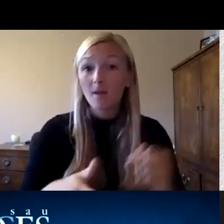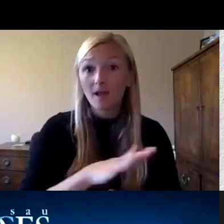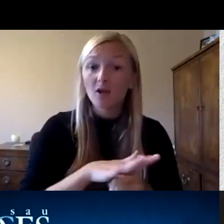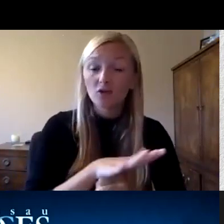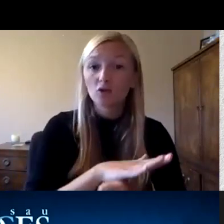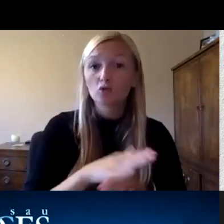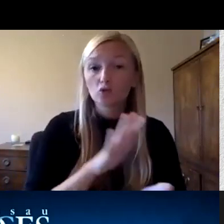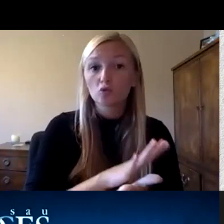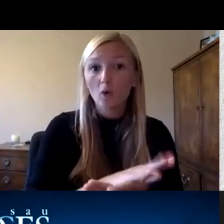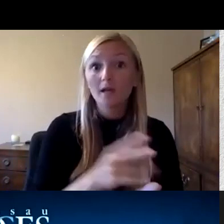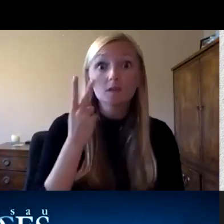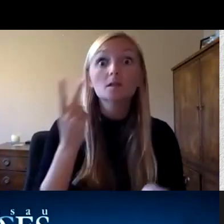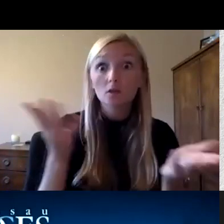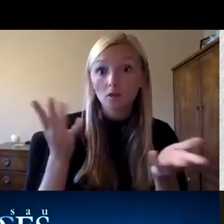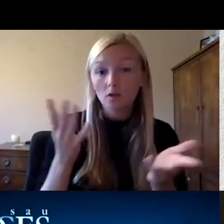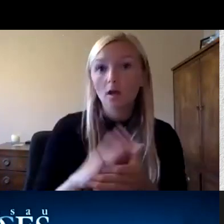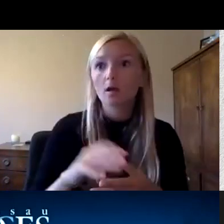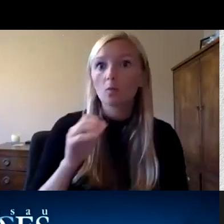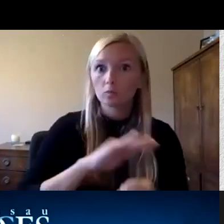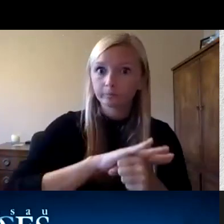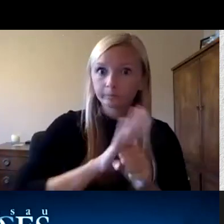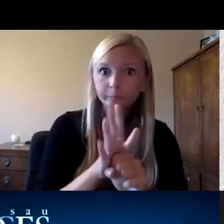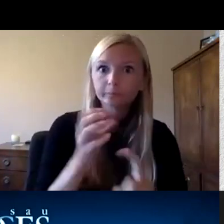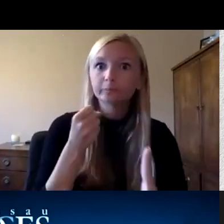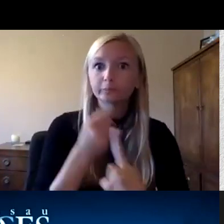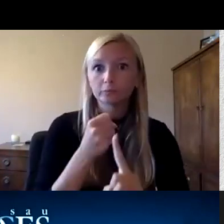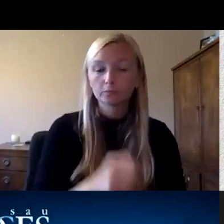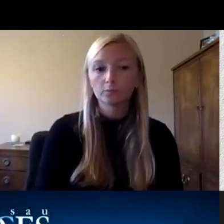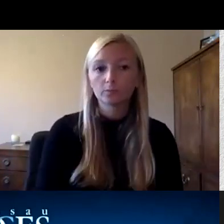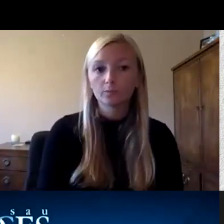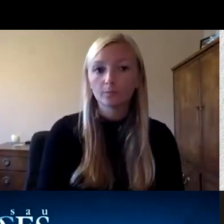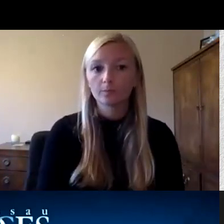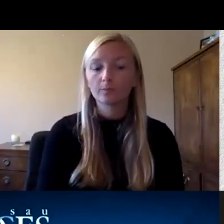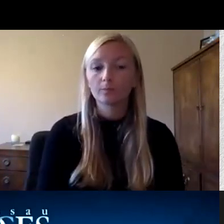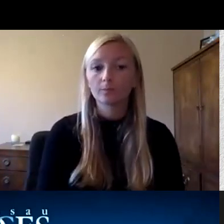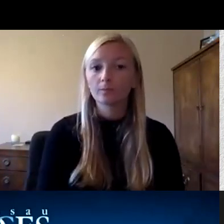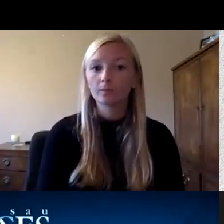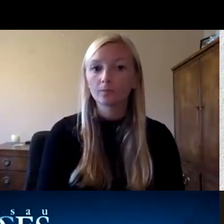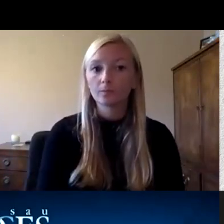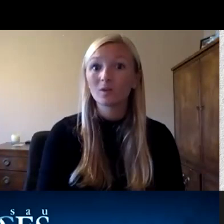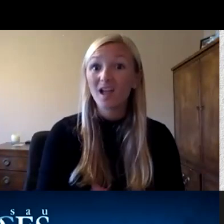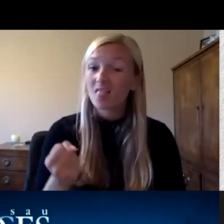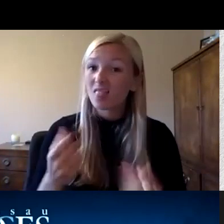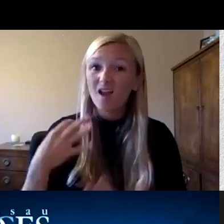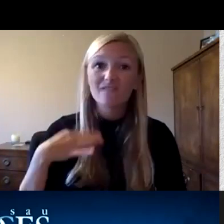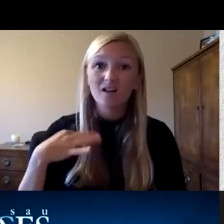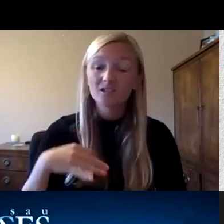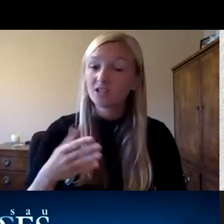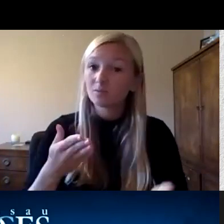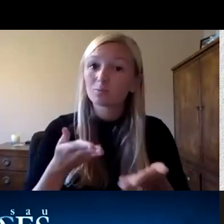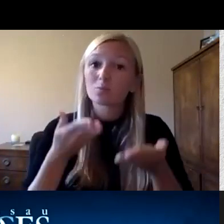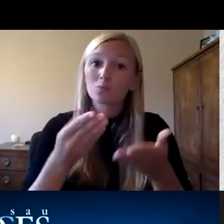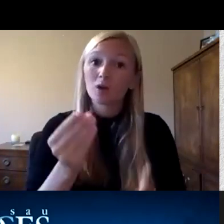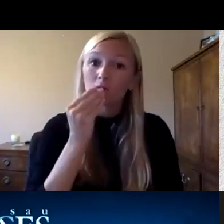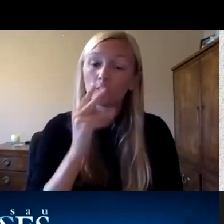the school district that i see here during the covid um crisis you know we we did a lot of volunteering to deliver meals to to